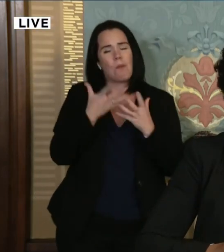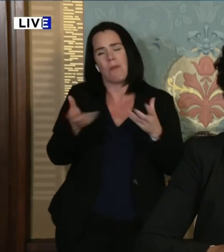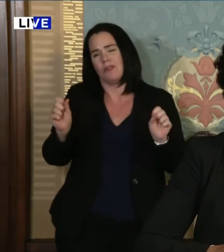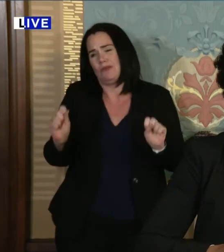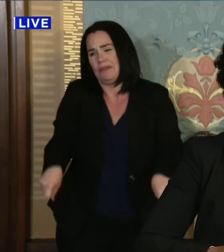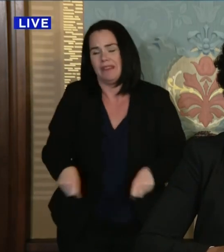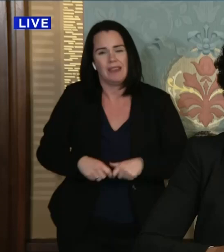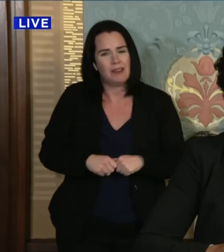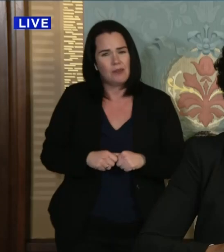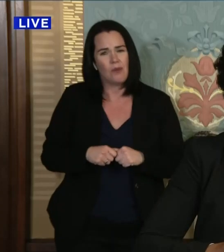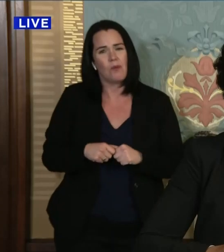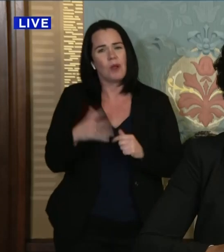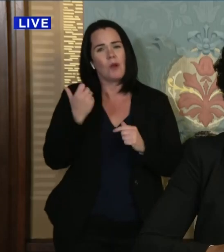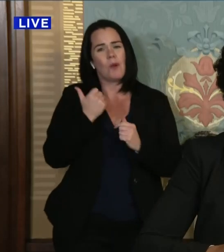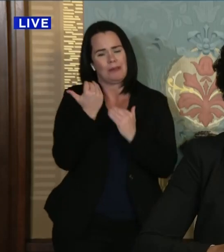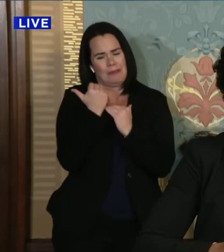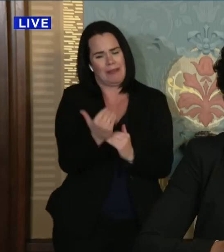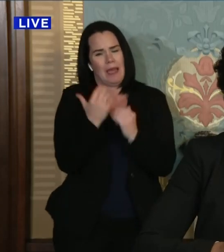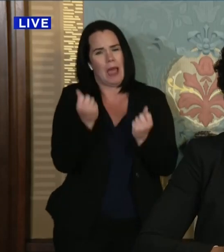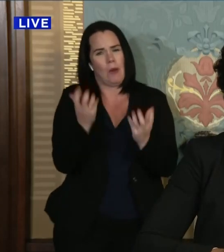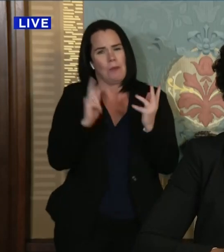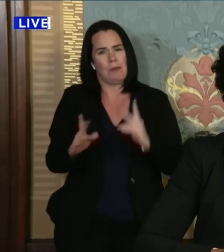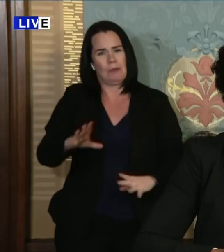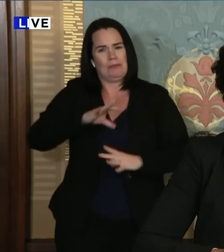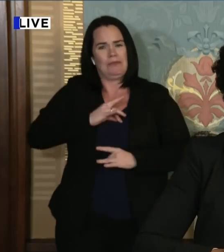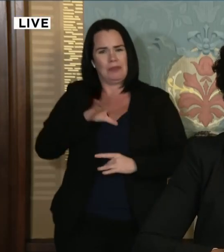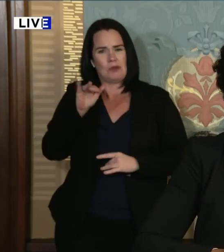and the number of deaths as much as possible.